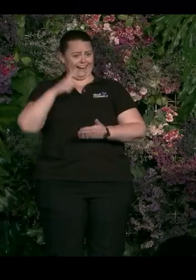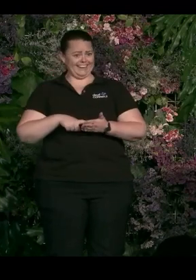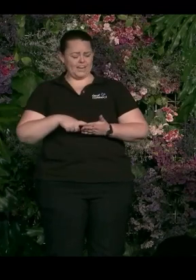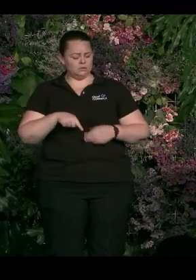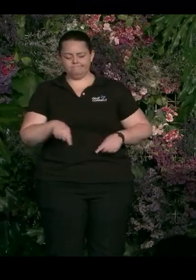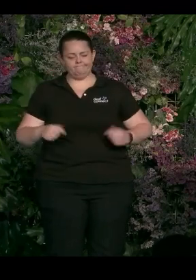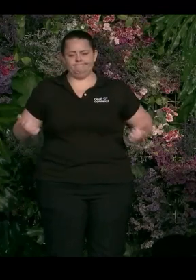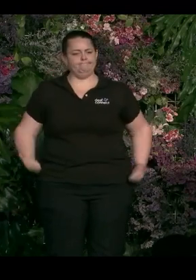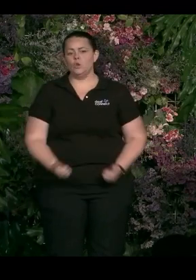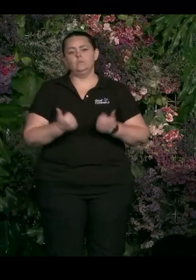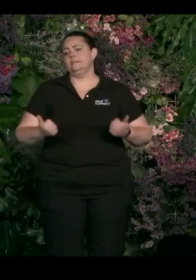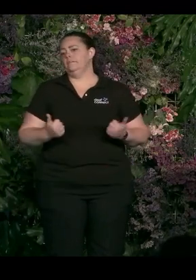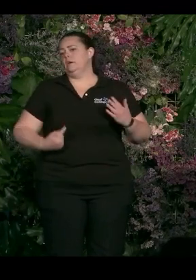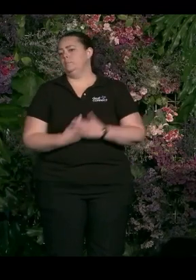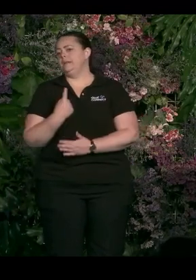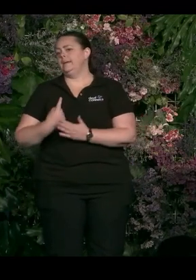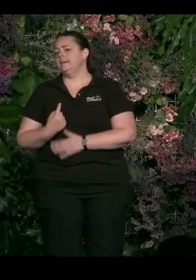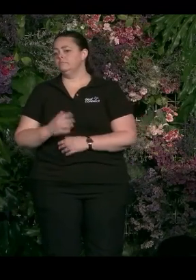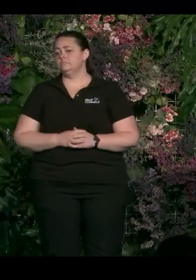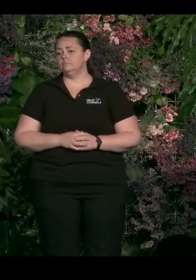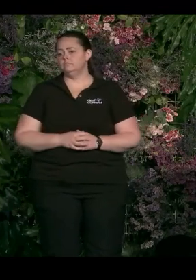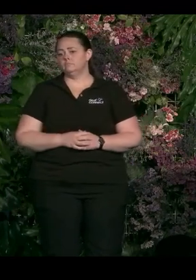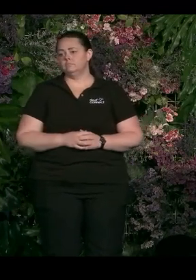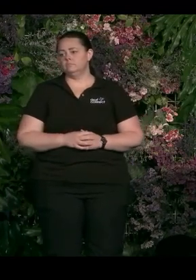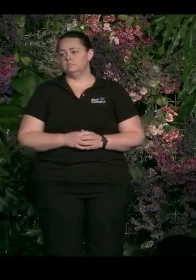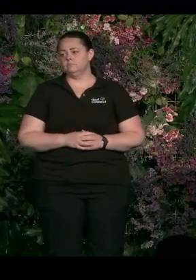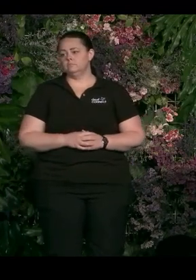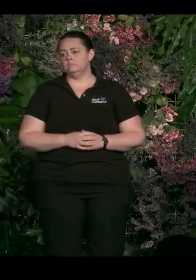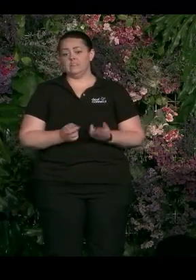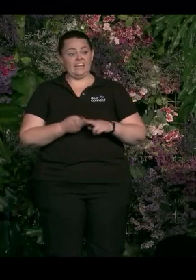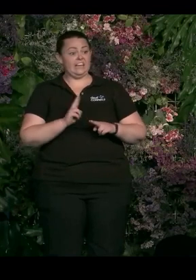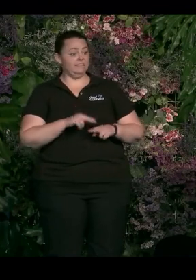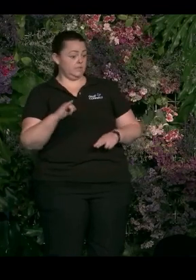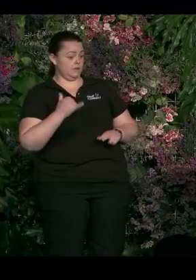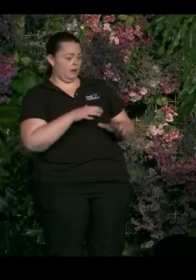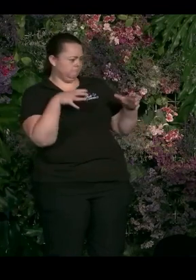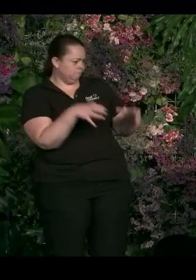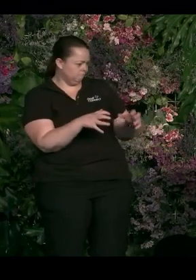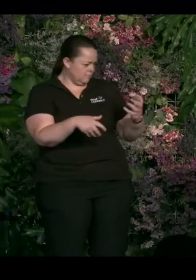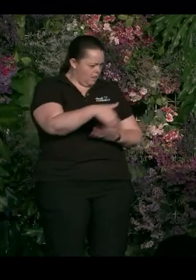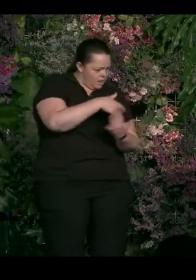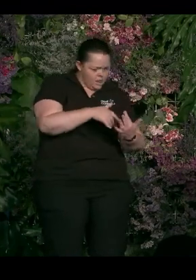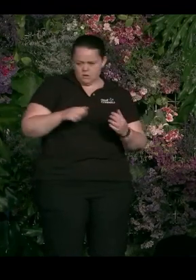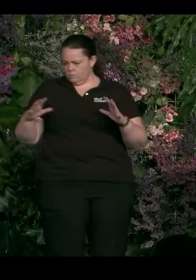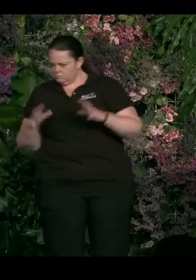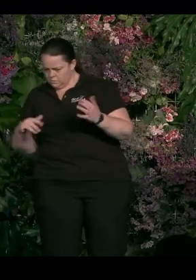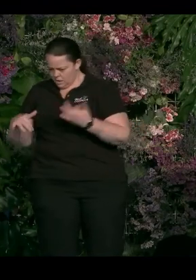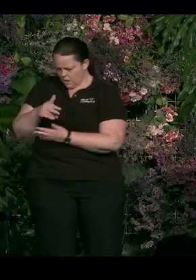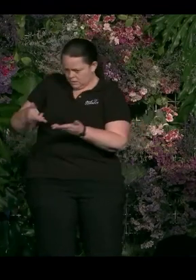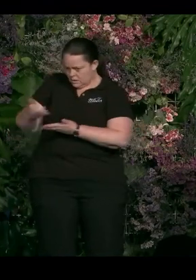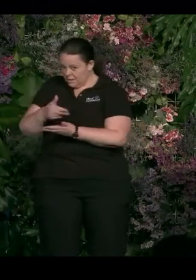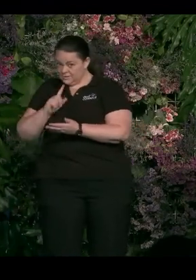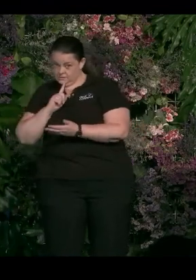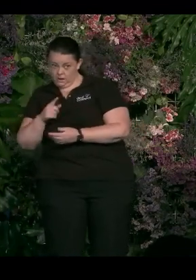leadership is making sure that you're not threatened by workers getting together and saying this is the change that will